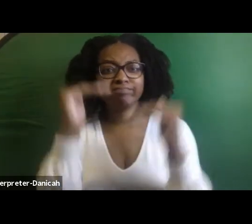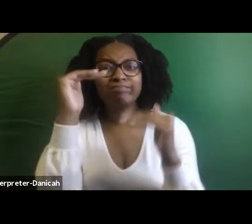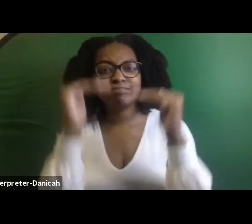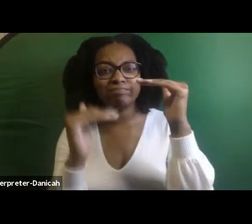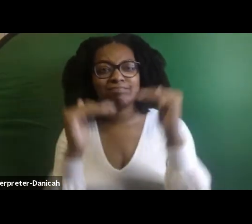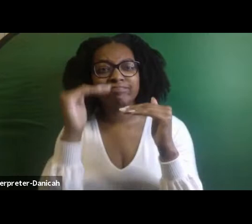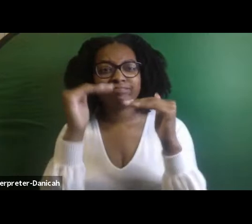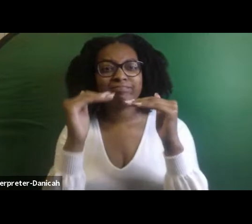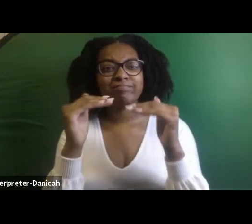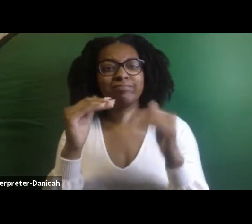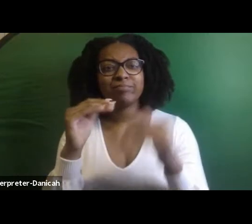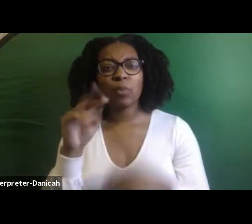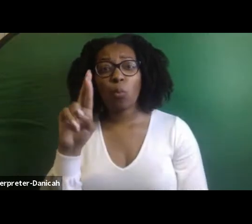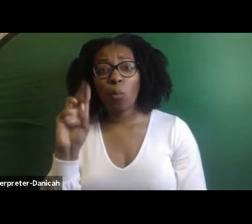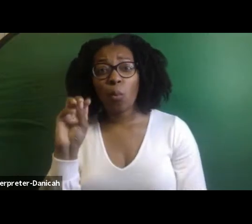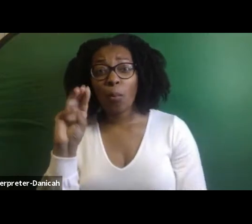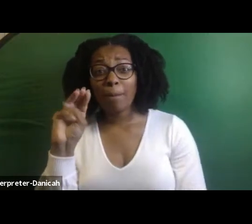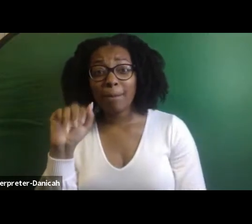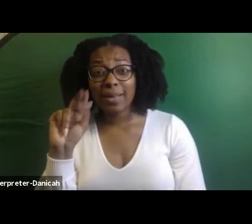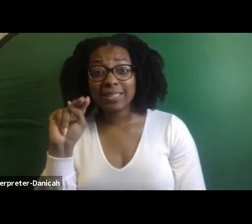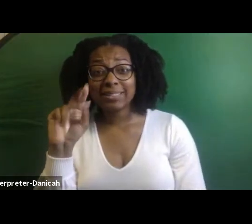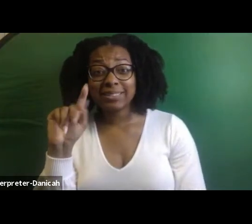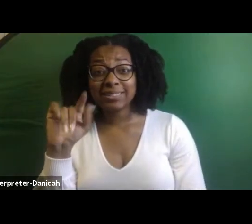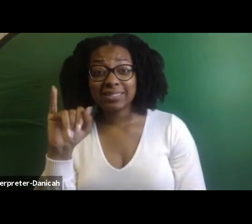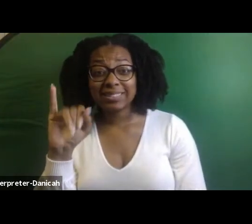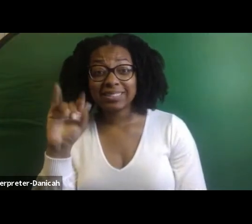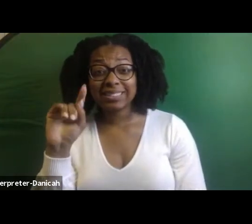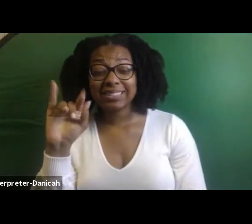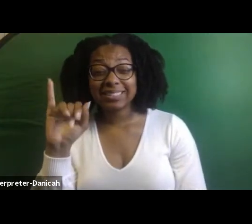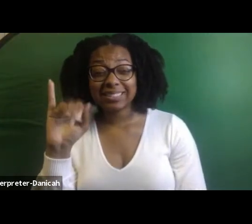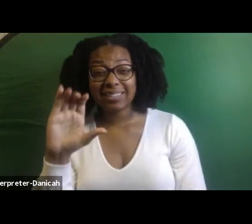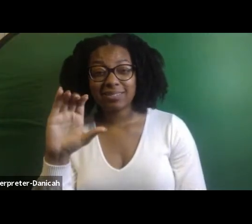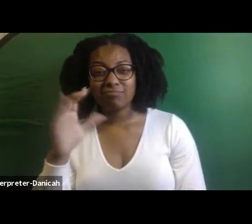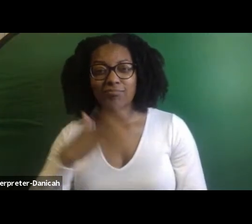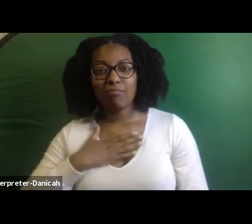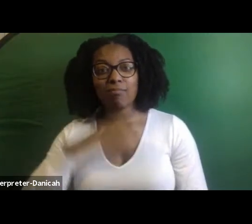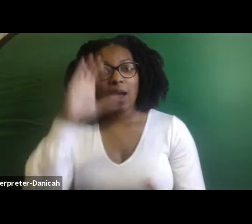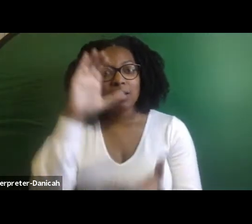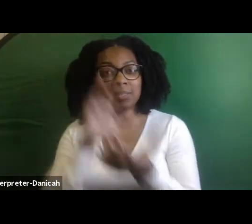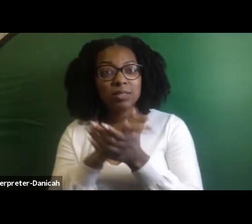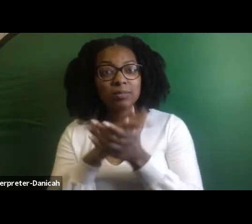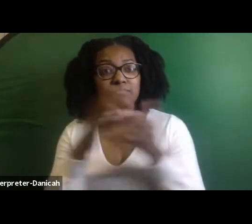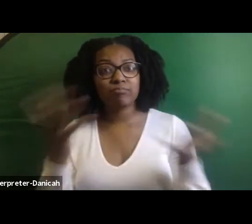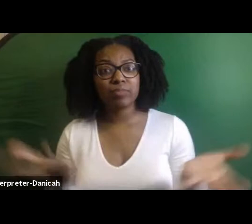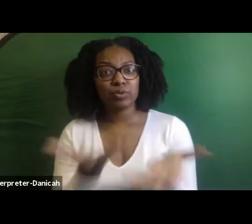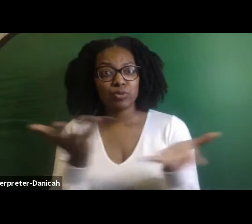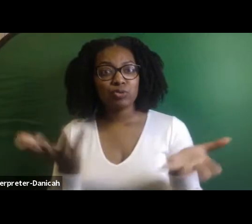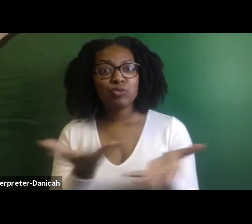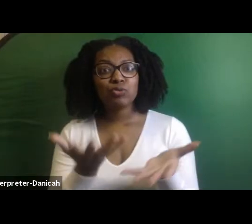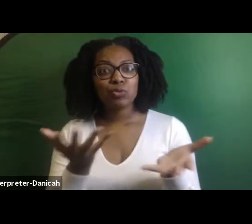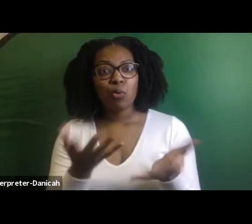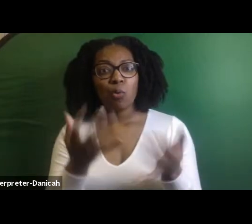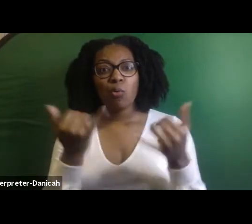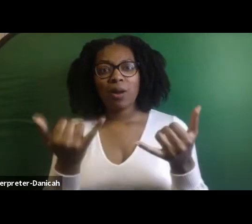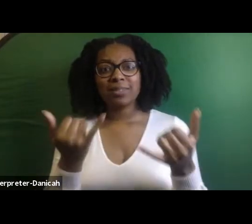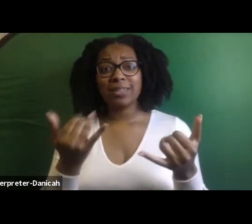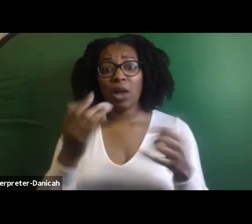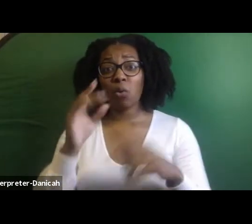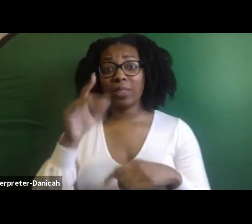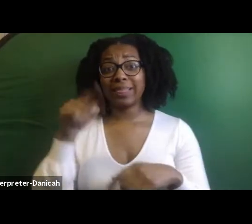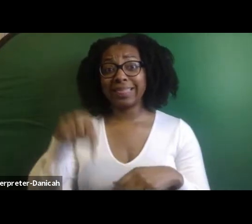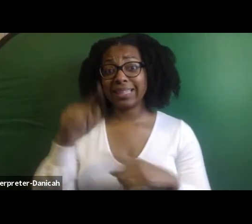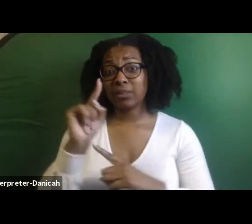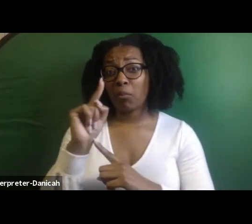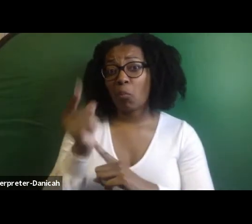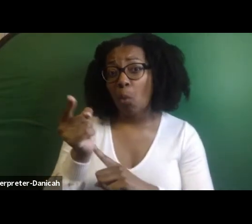it's romantic. It's where my sweetheart is. Uh, it's where my life is at the moment. Do I consider